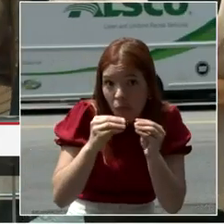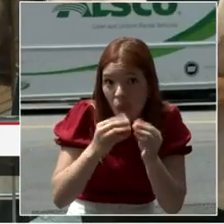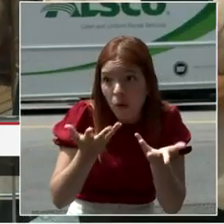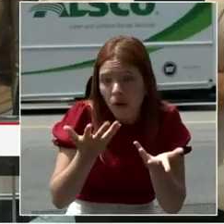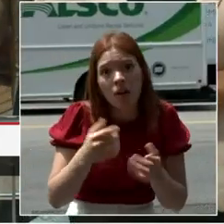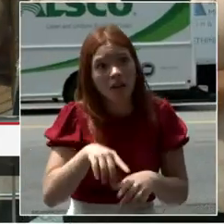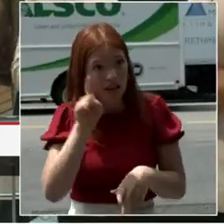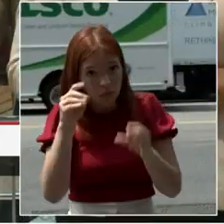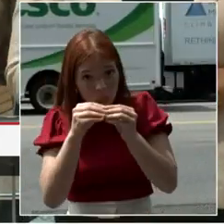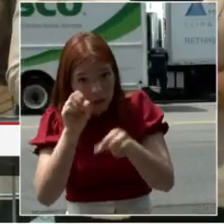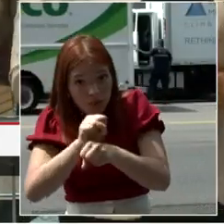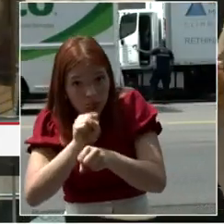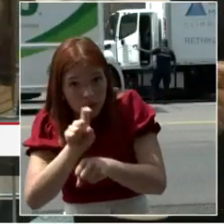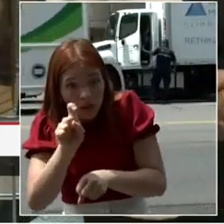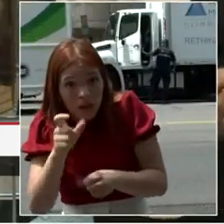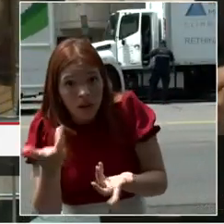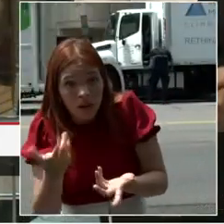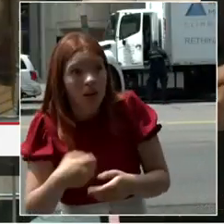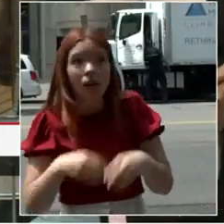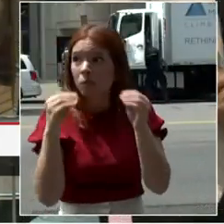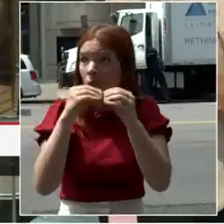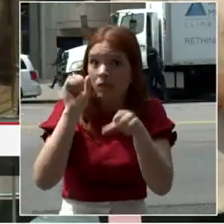bring in other businesses?